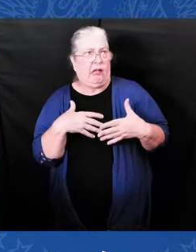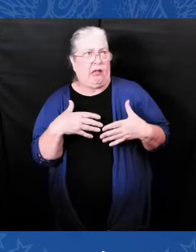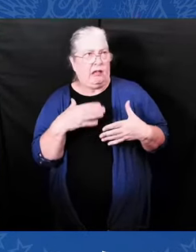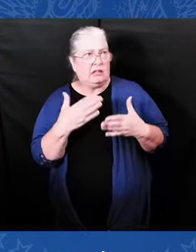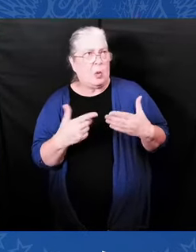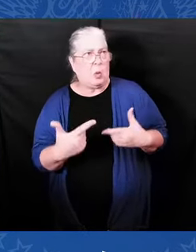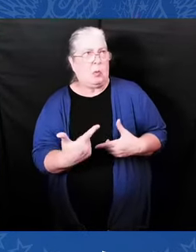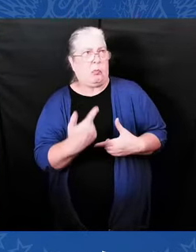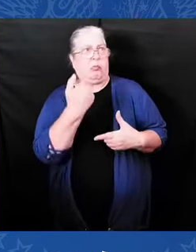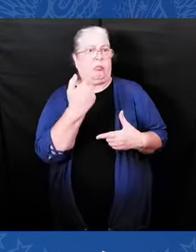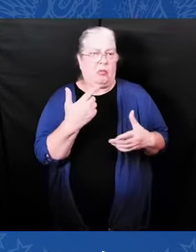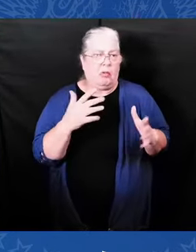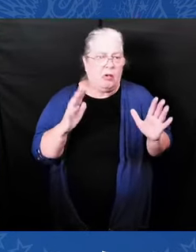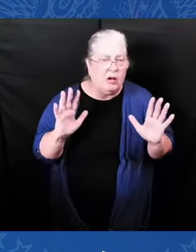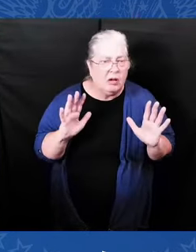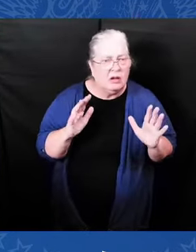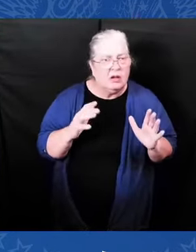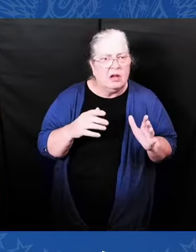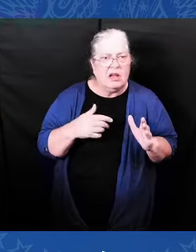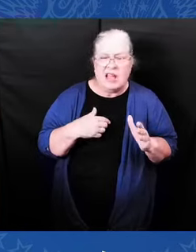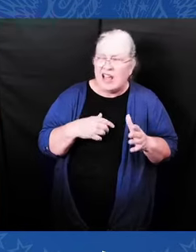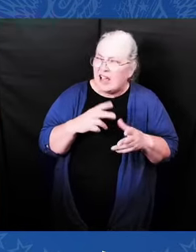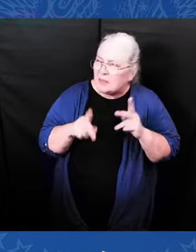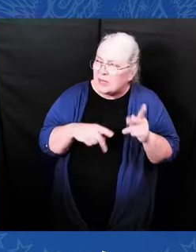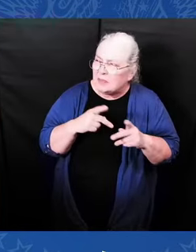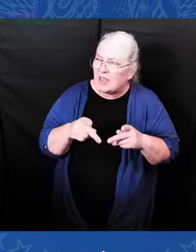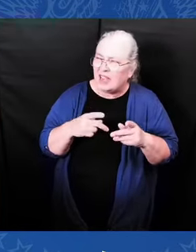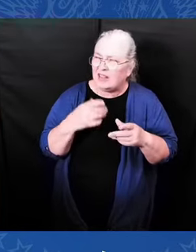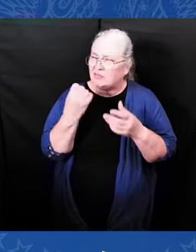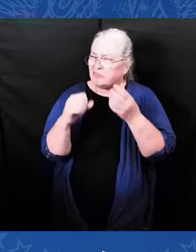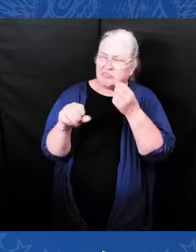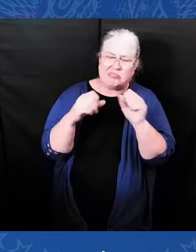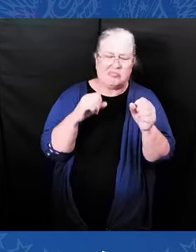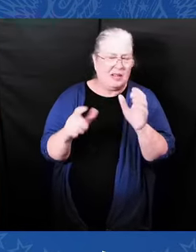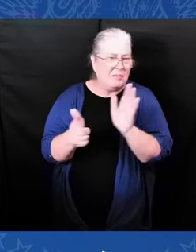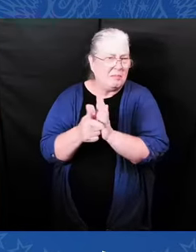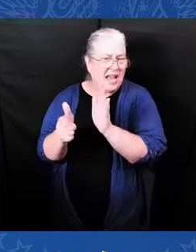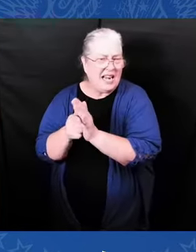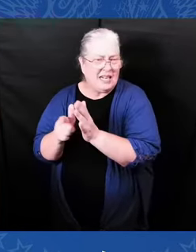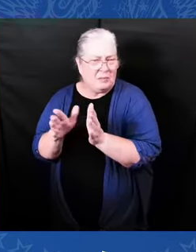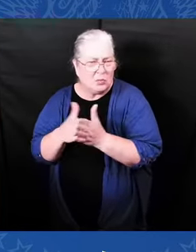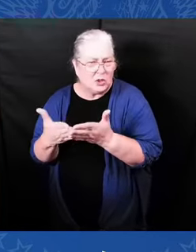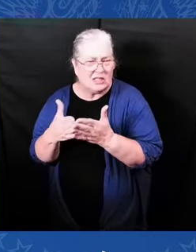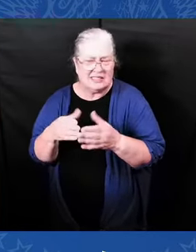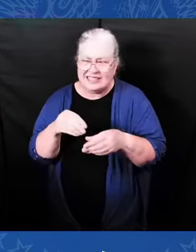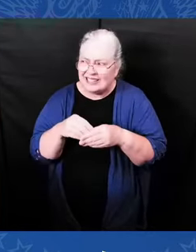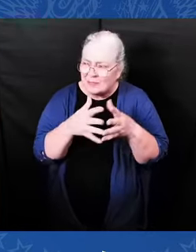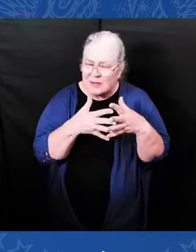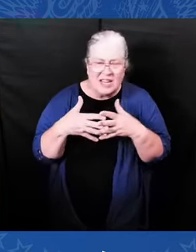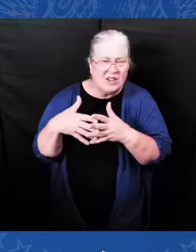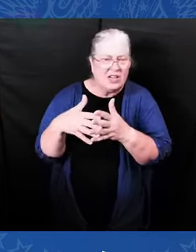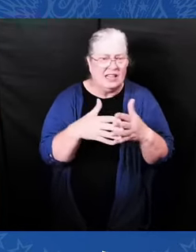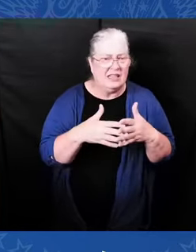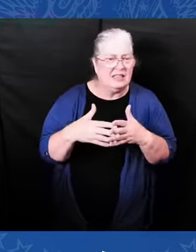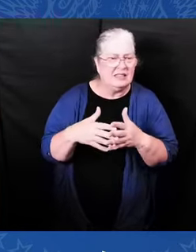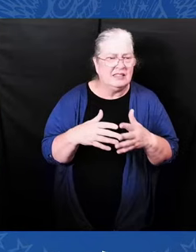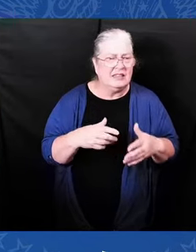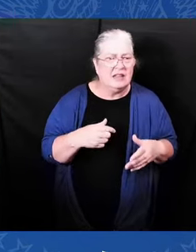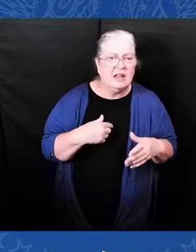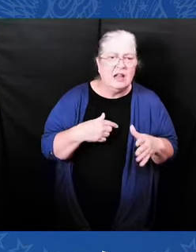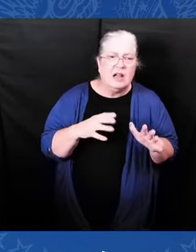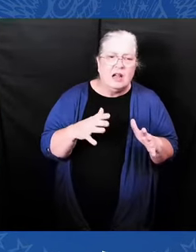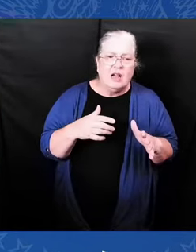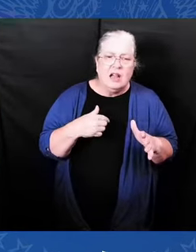Because all across America, hate groups have been emboldened. Our intelligence people say the greatest threat